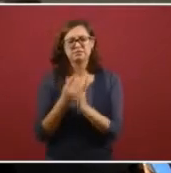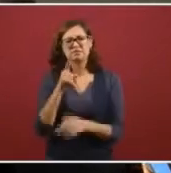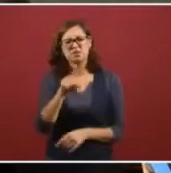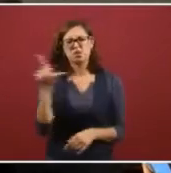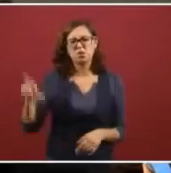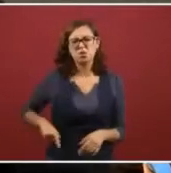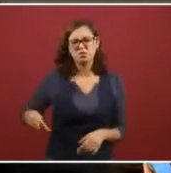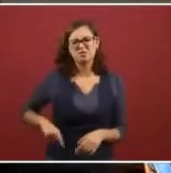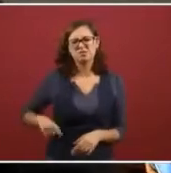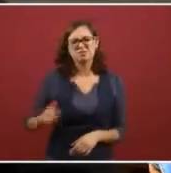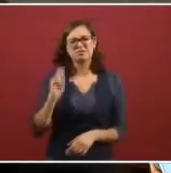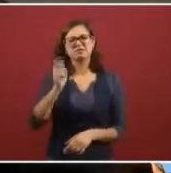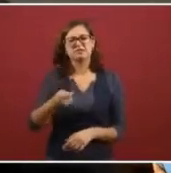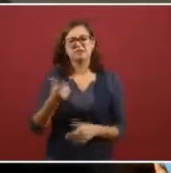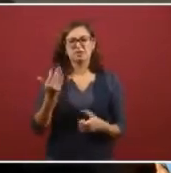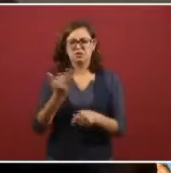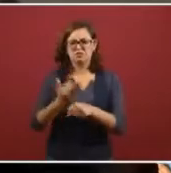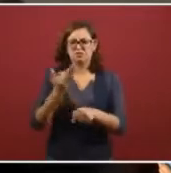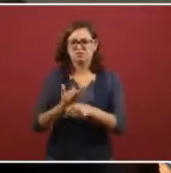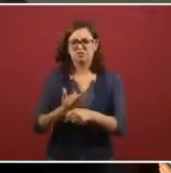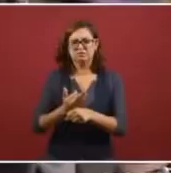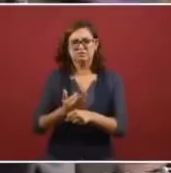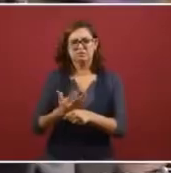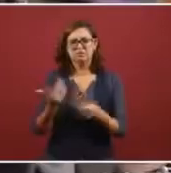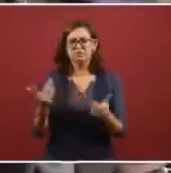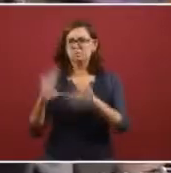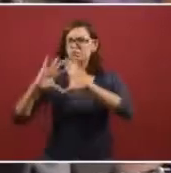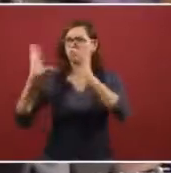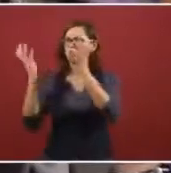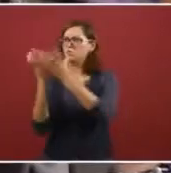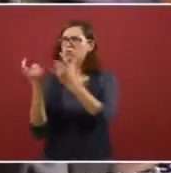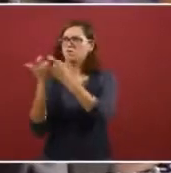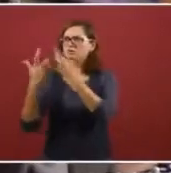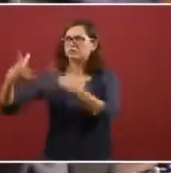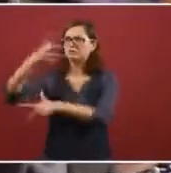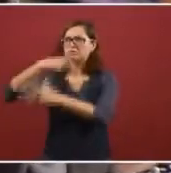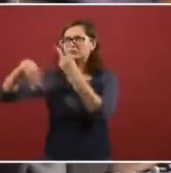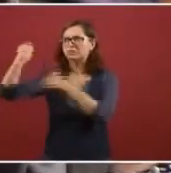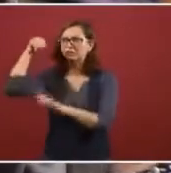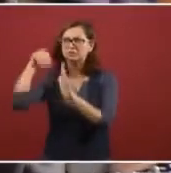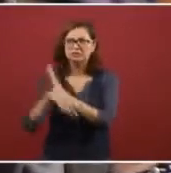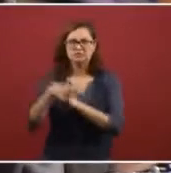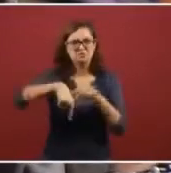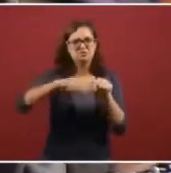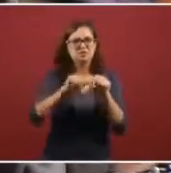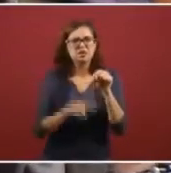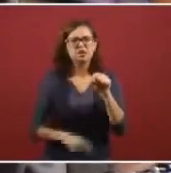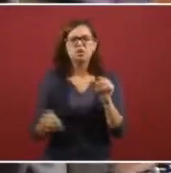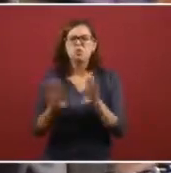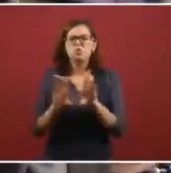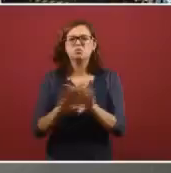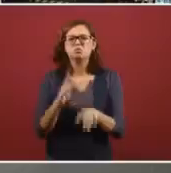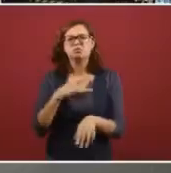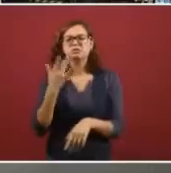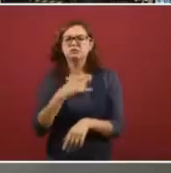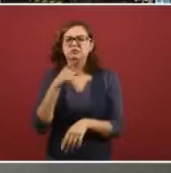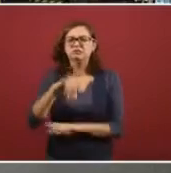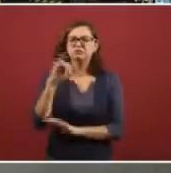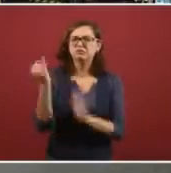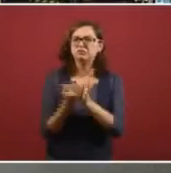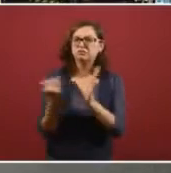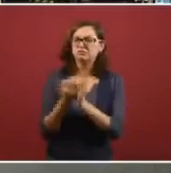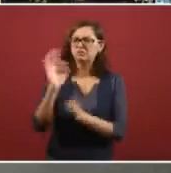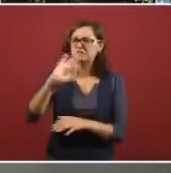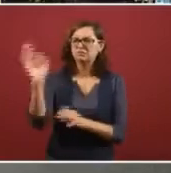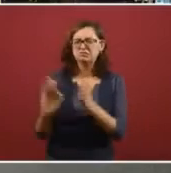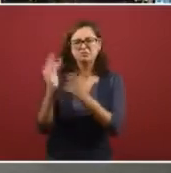So, yesterday, the government lowered its interest rate. What does that mean to you? And what do you, how do you read